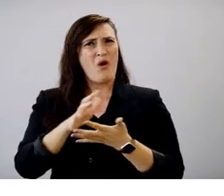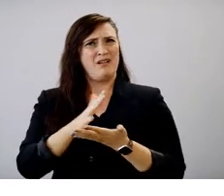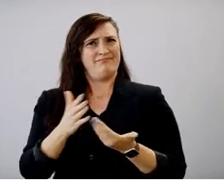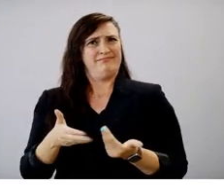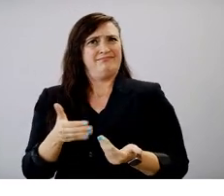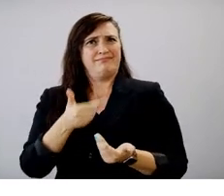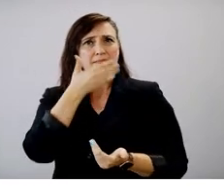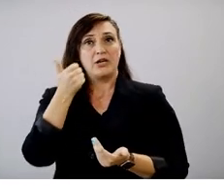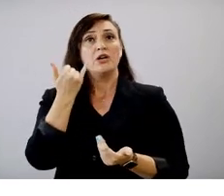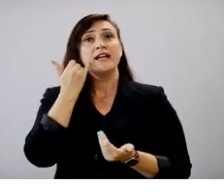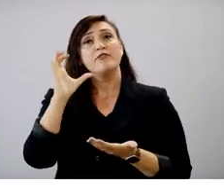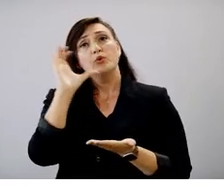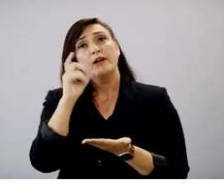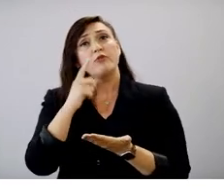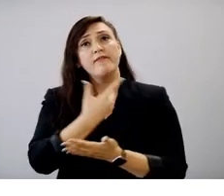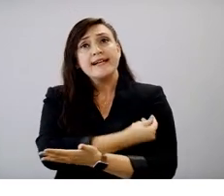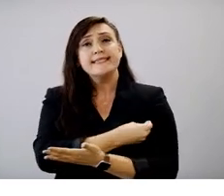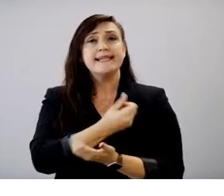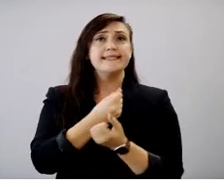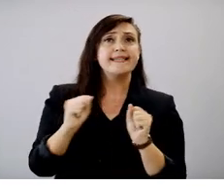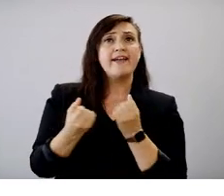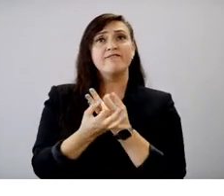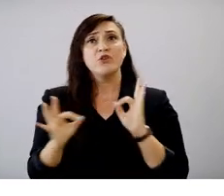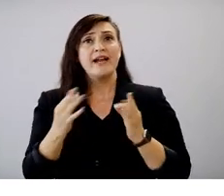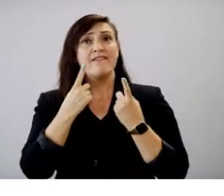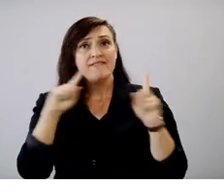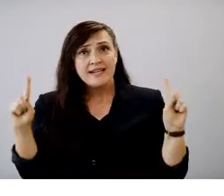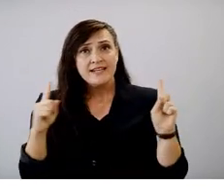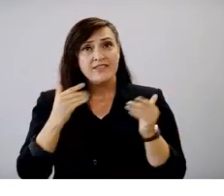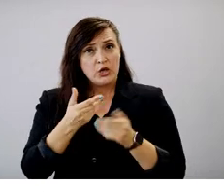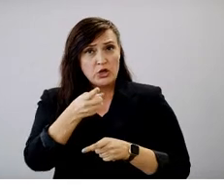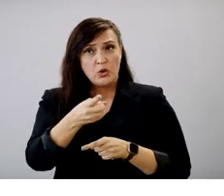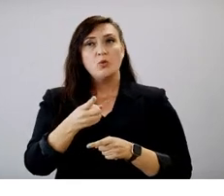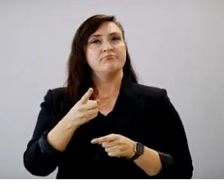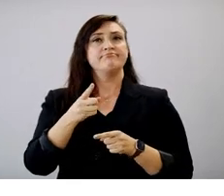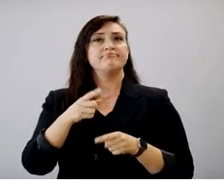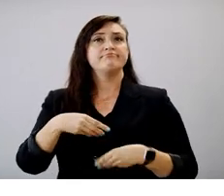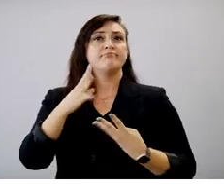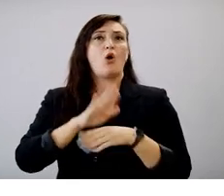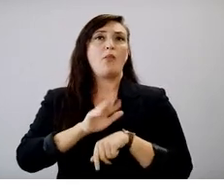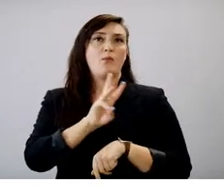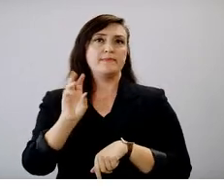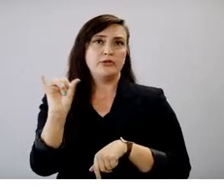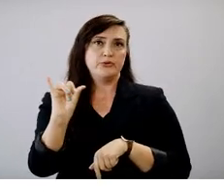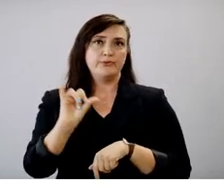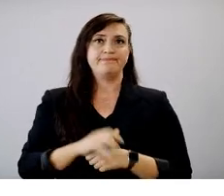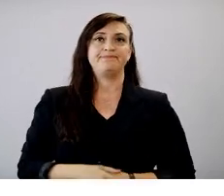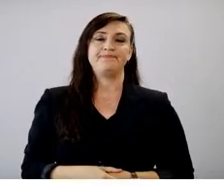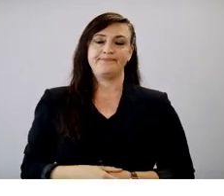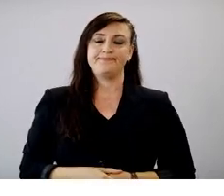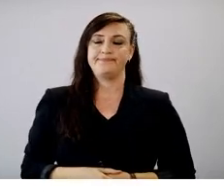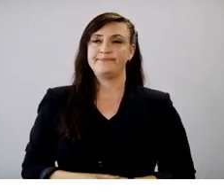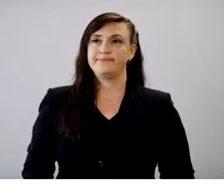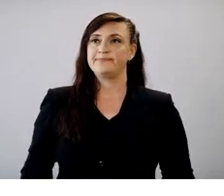safe, free and effective vaccine near them, you can go to azhealth.gov slash find vaccine. Thanks.